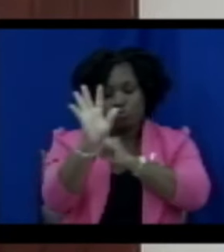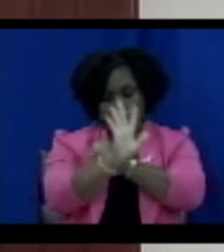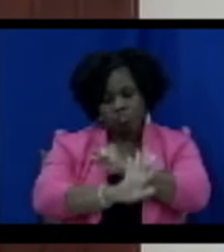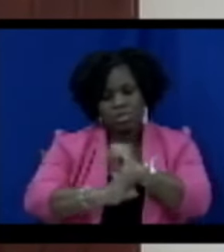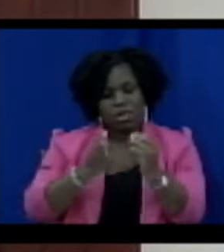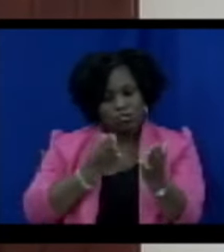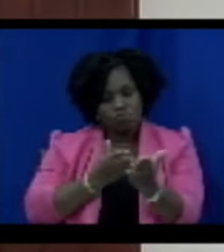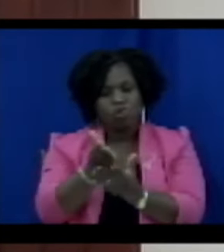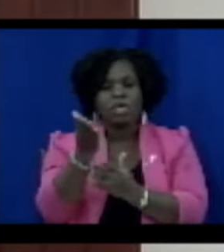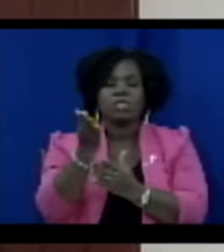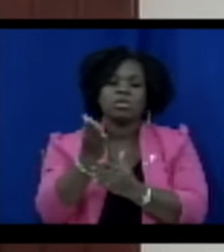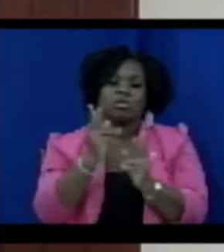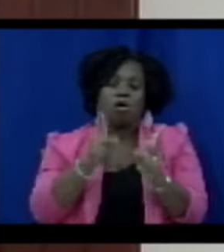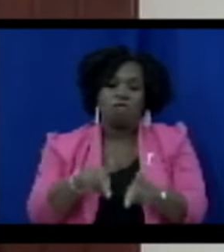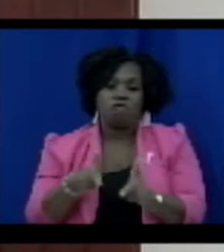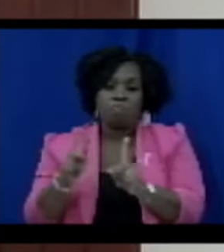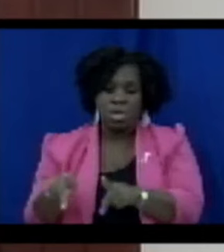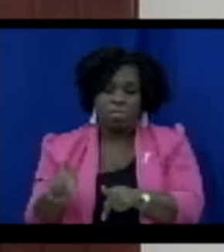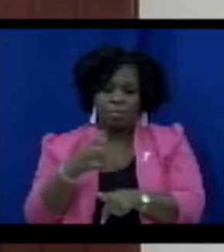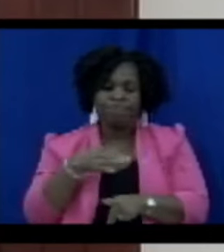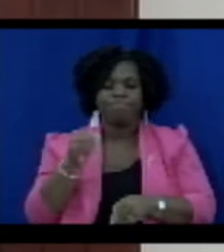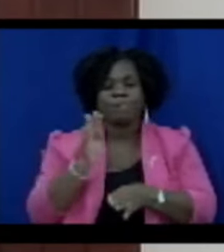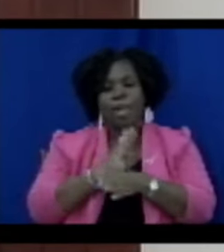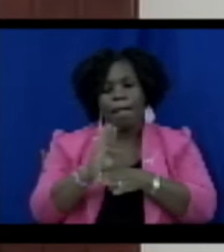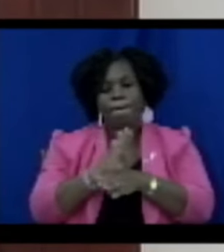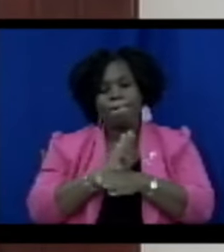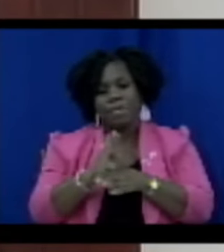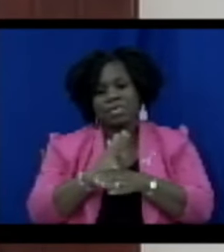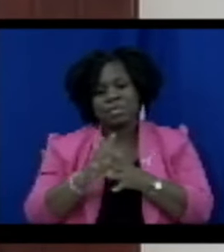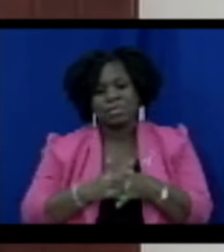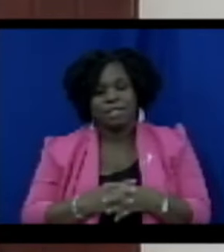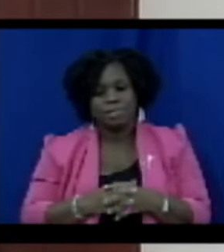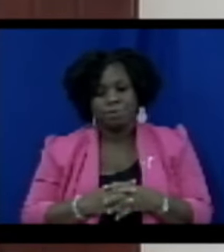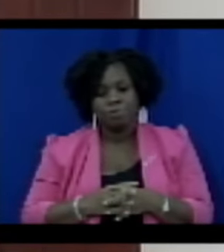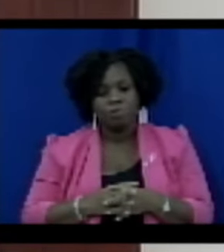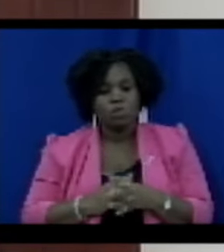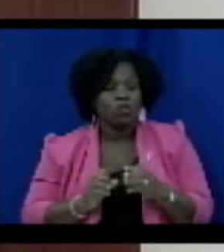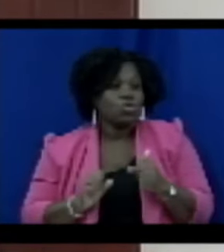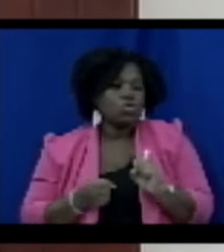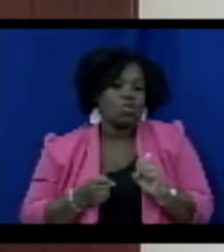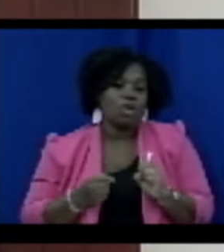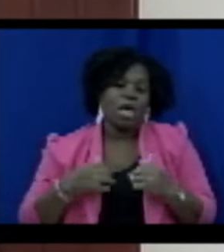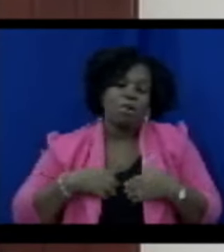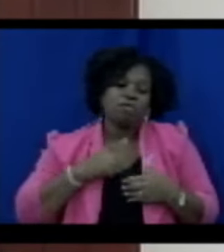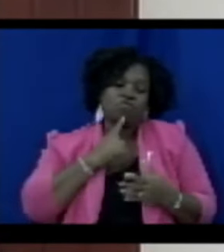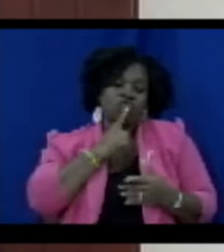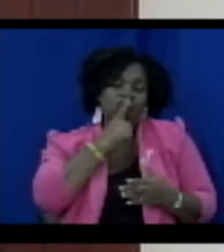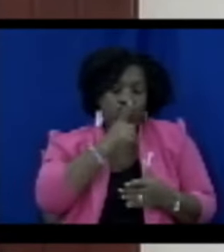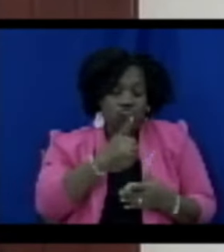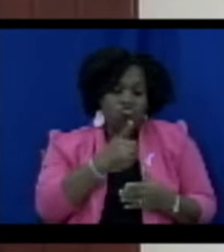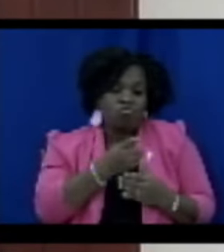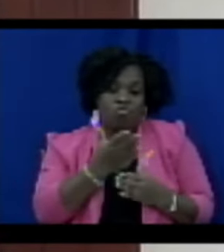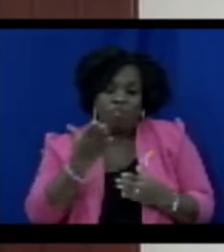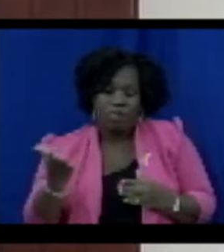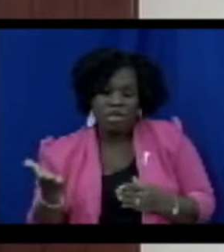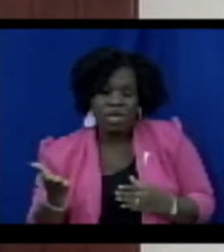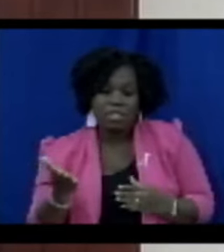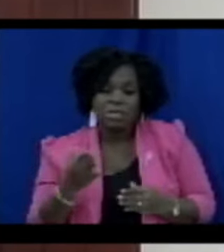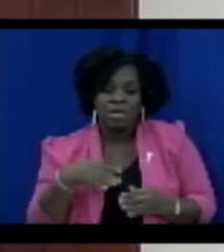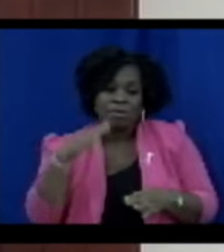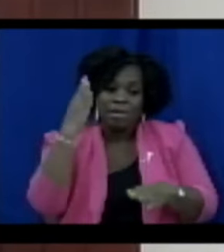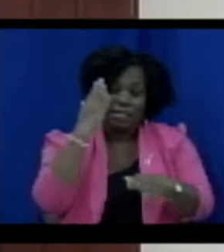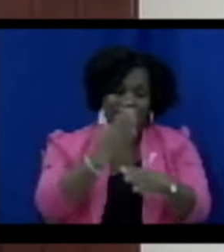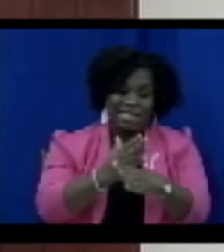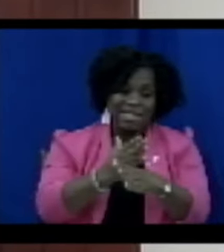Without a strong definition, there's a risk that legitimate assets could be mistakenly seized, potentially infringing on the property rights and due process rights